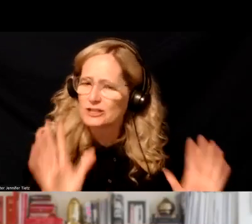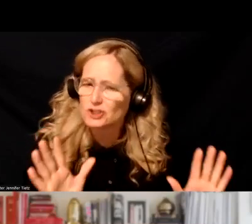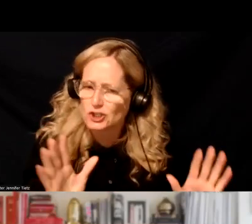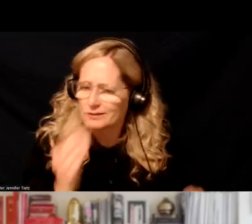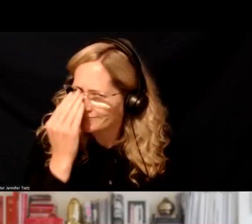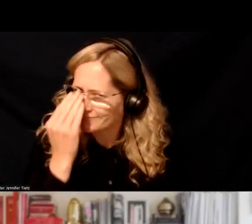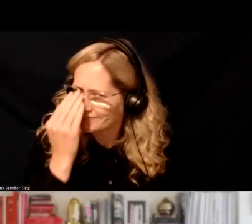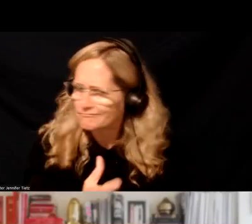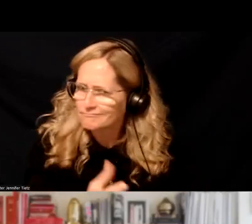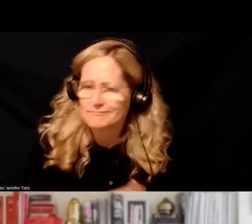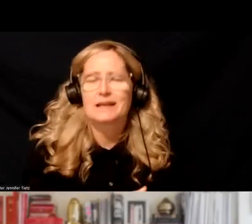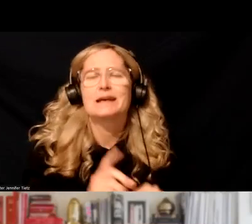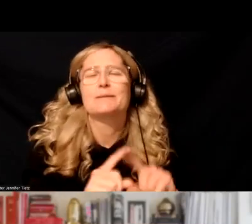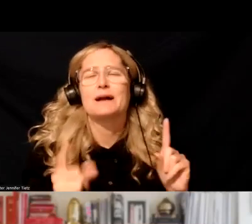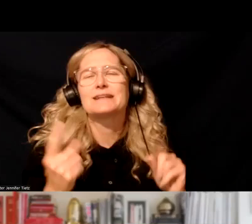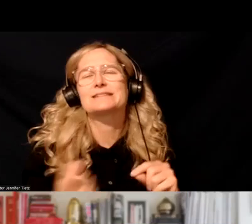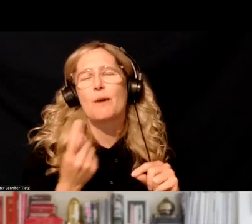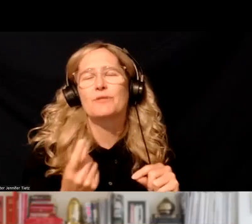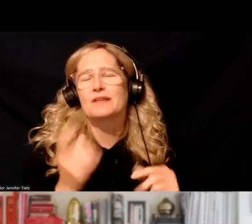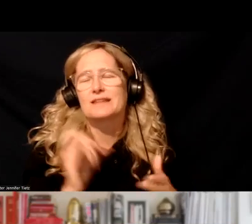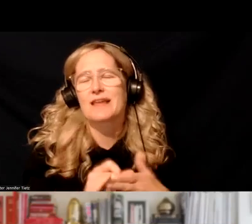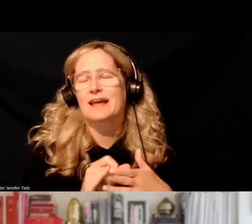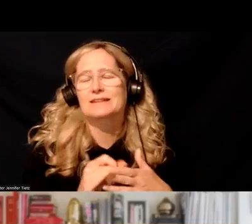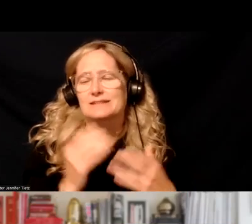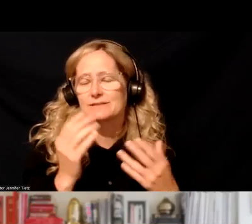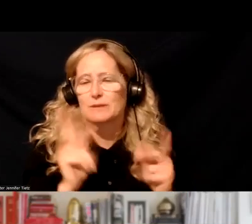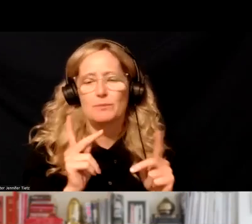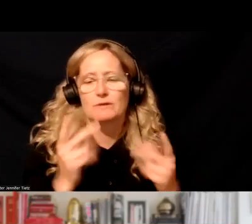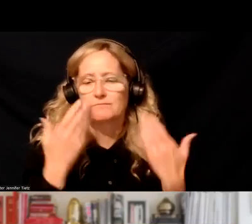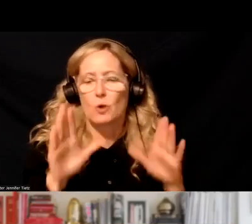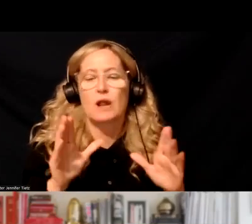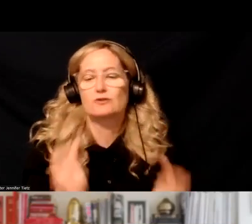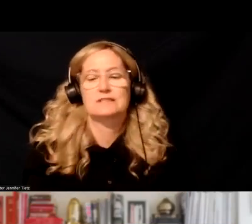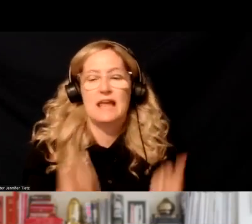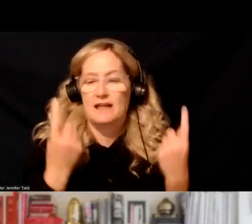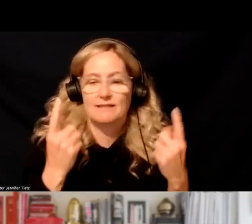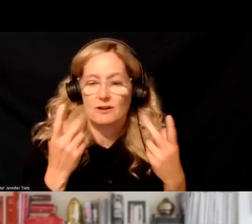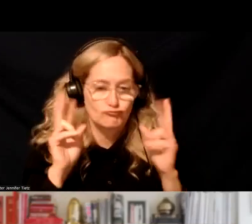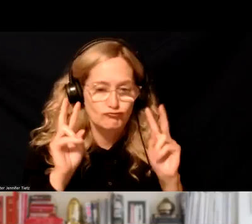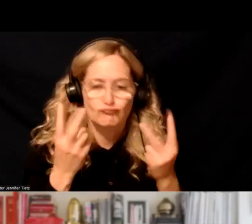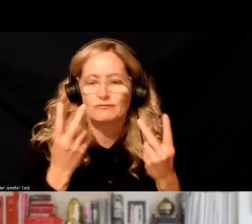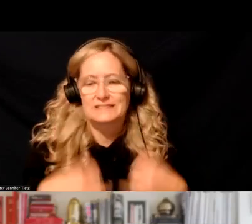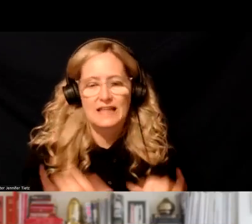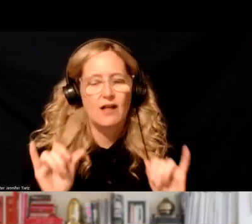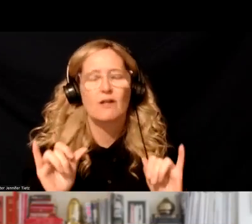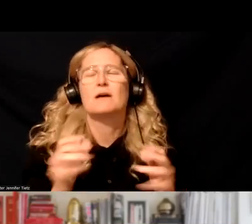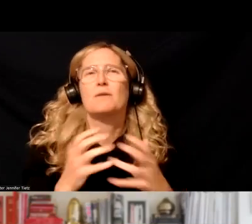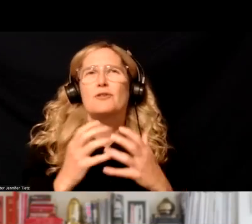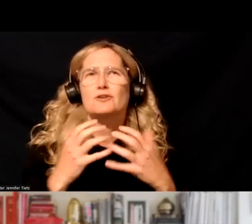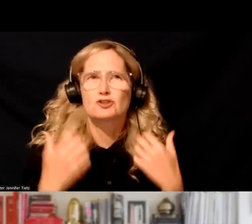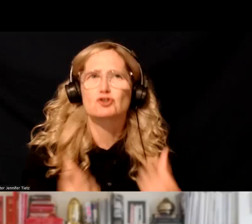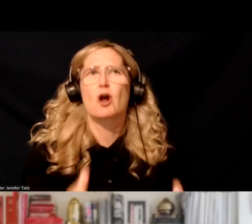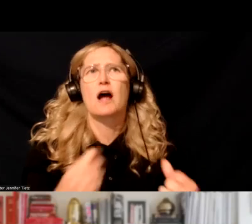but, uh, but I think that, uh, it's something that's, that that's out there still. Uh, but like I said, overwhelmingly, there's so much of a stronger voice on